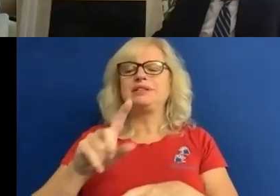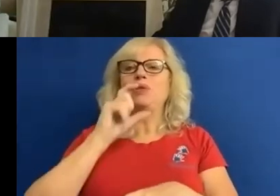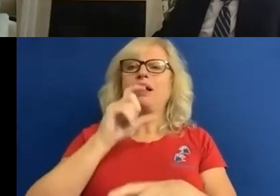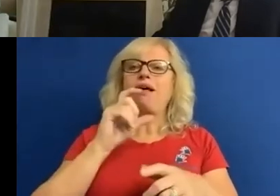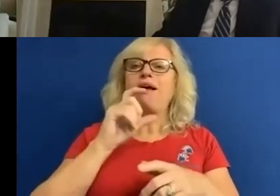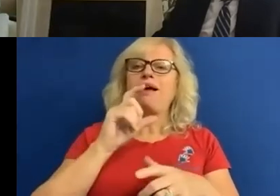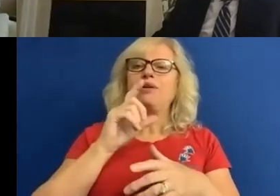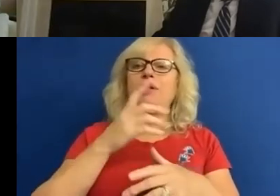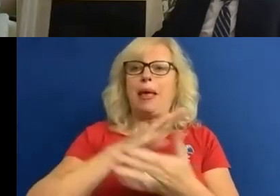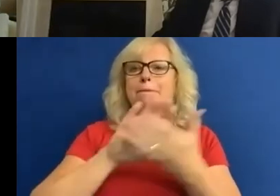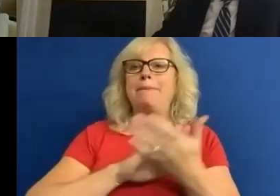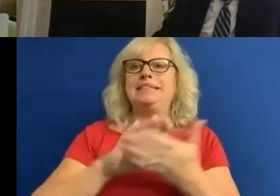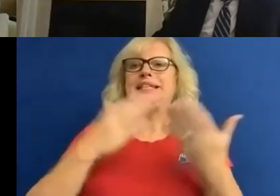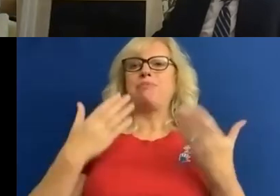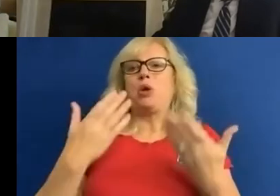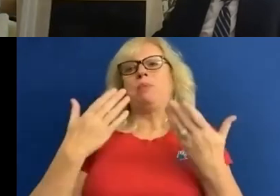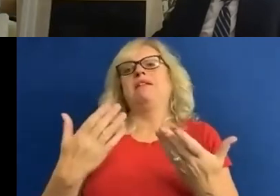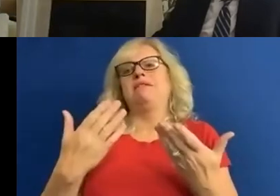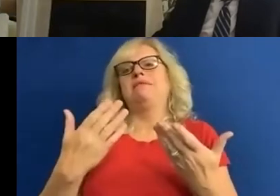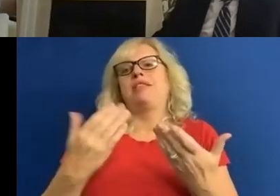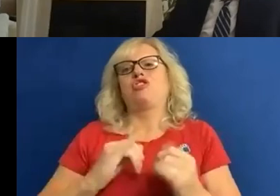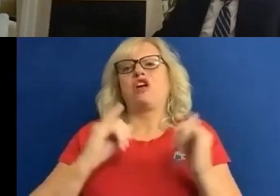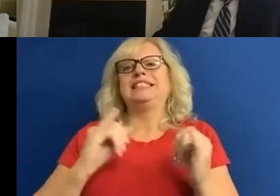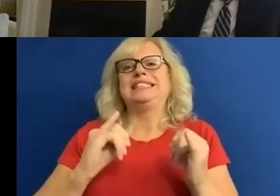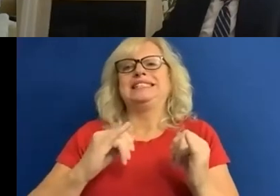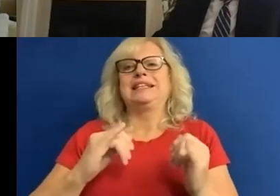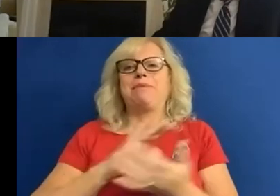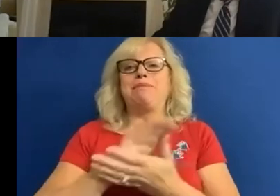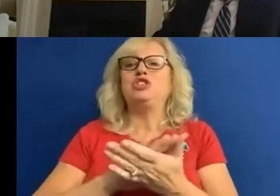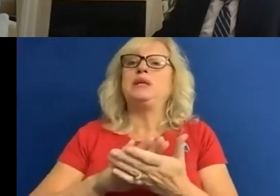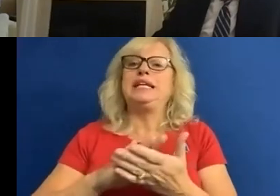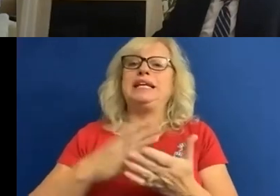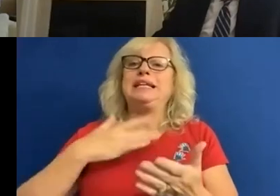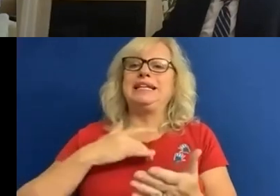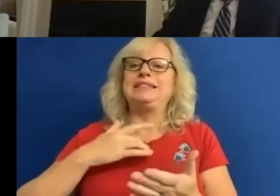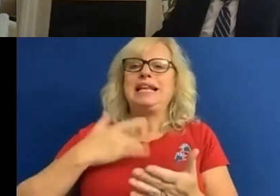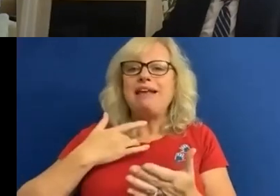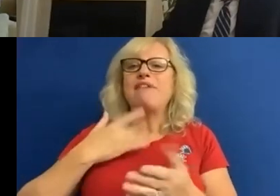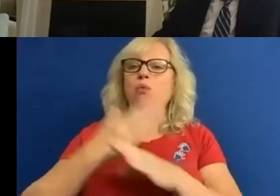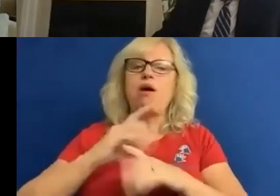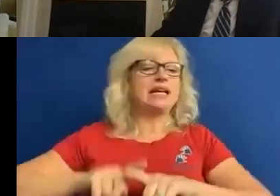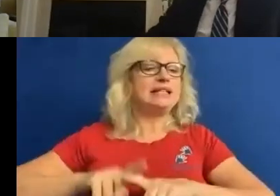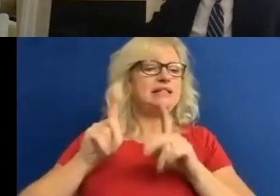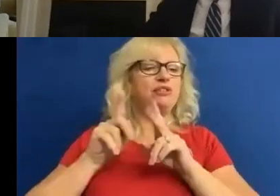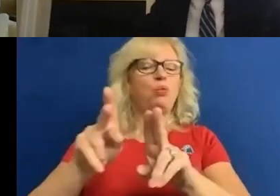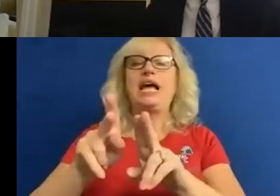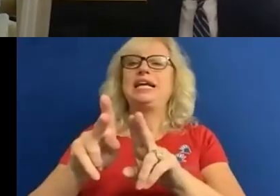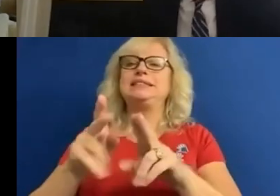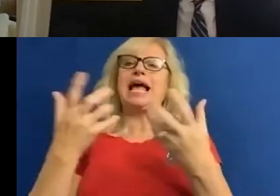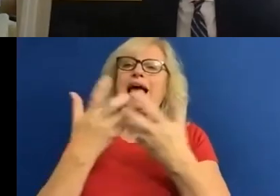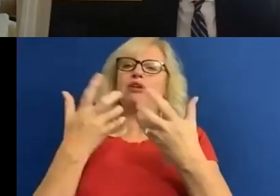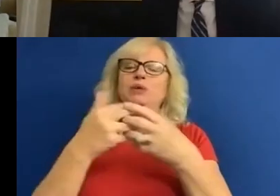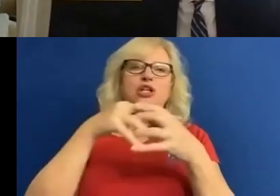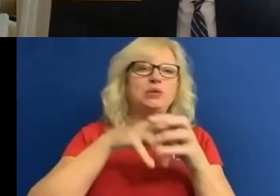us to live and work differently. And how can we use these challenges to design more inclusive cities, employment, transport,